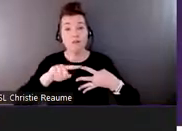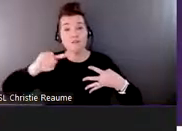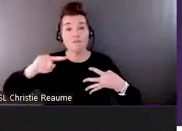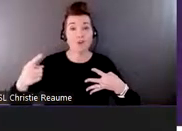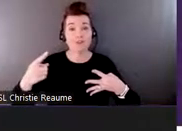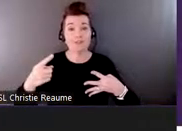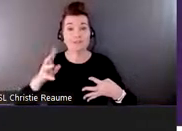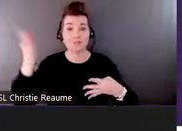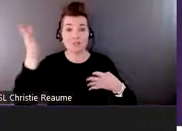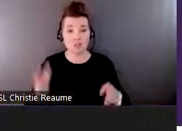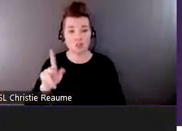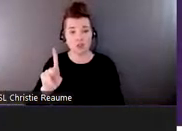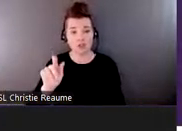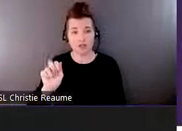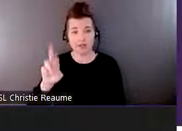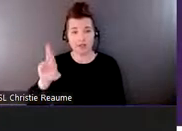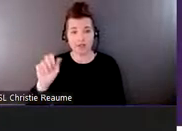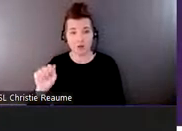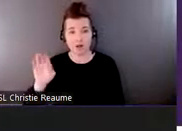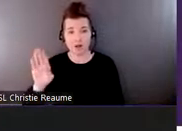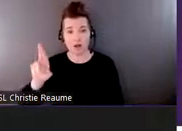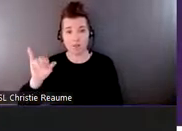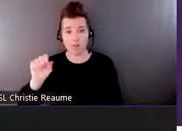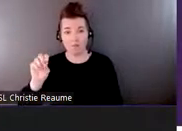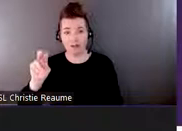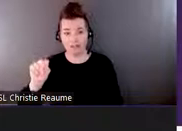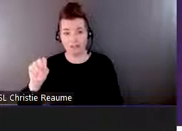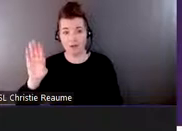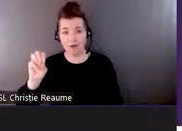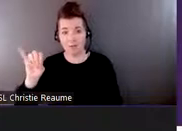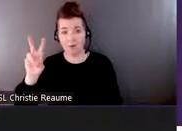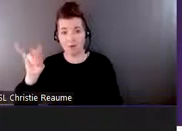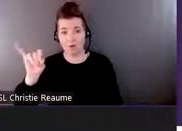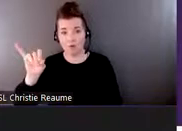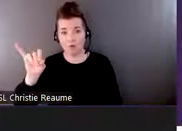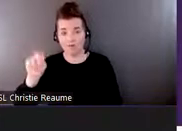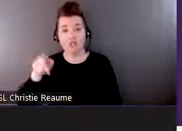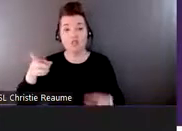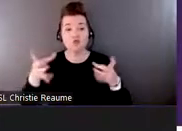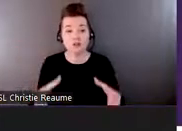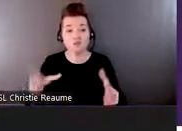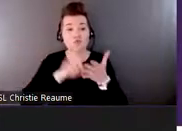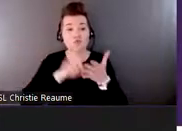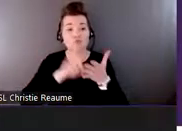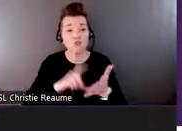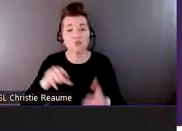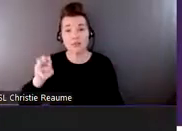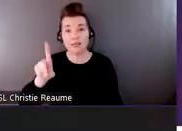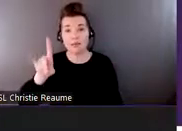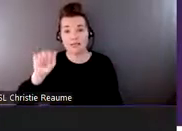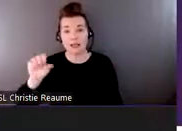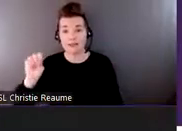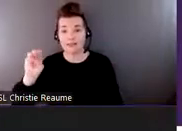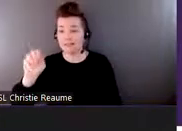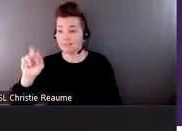Karen Bryzen-Bolving, and she is the director of research at MediaSmarts. And Karen is